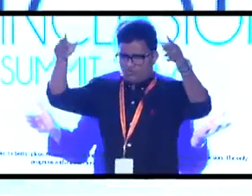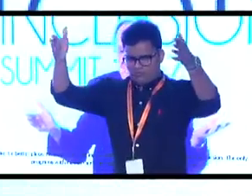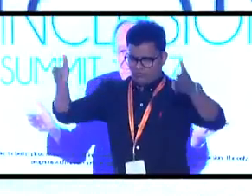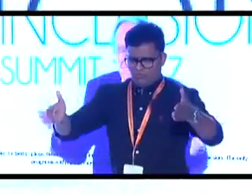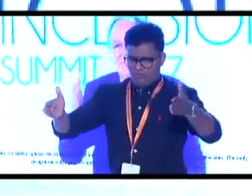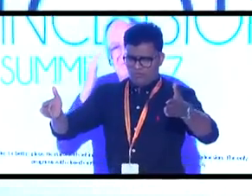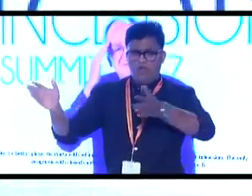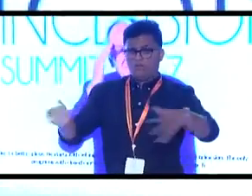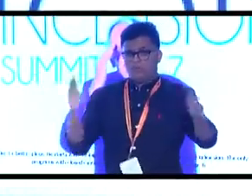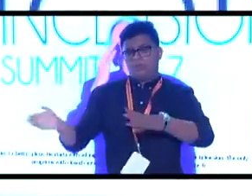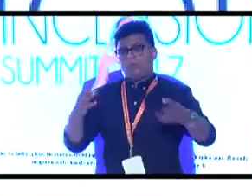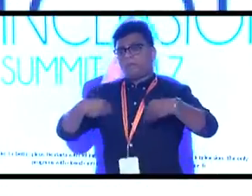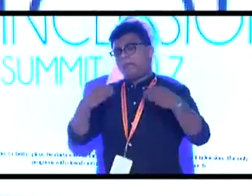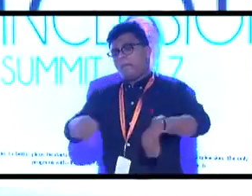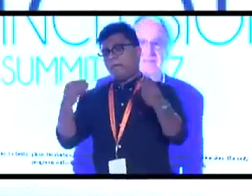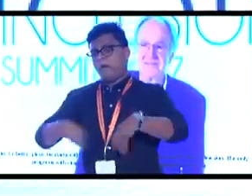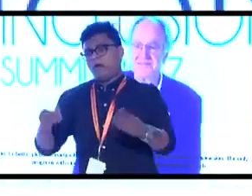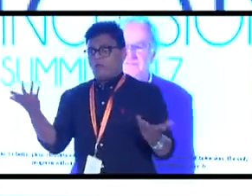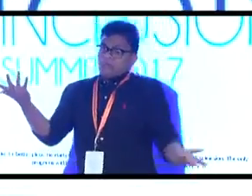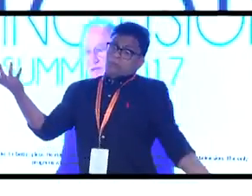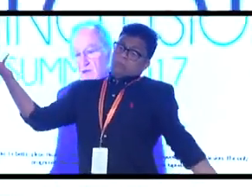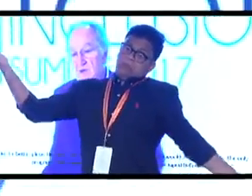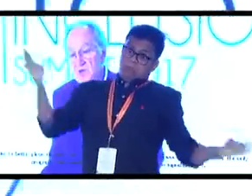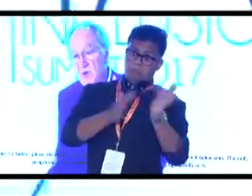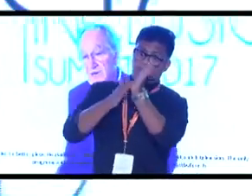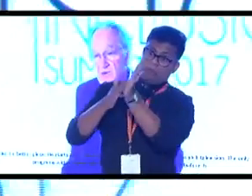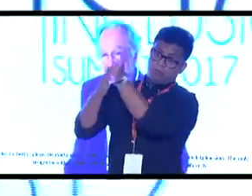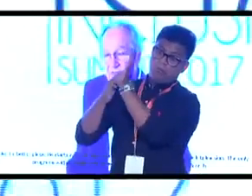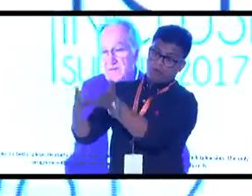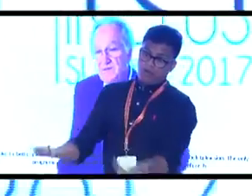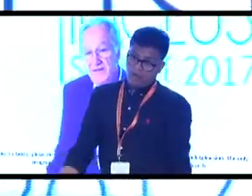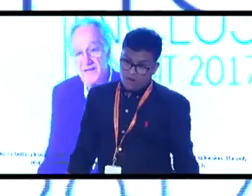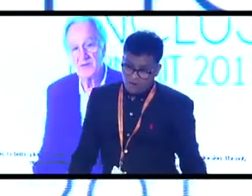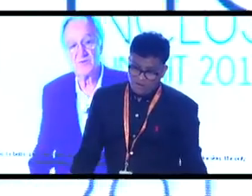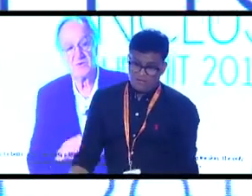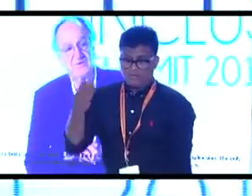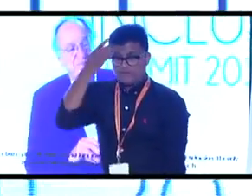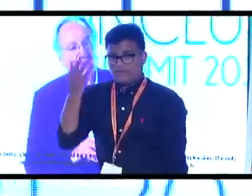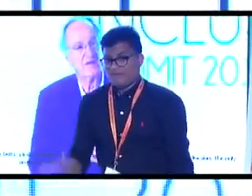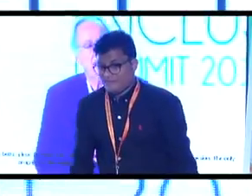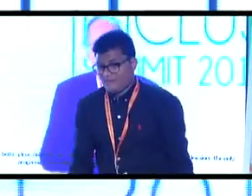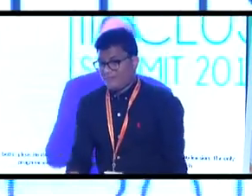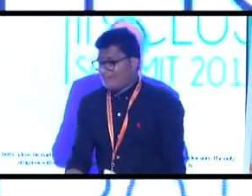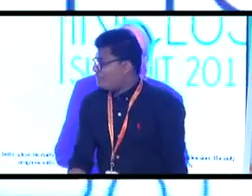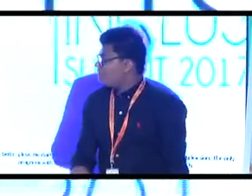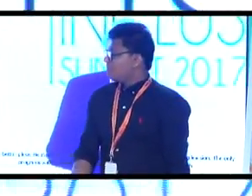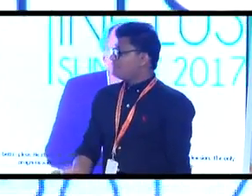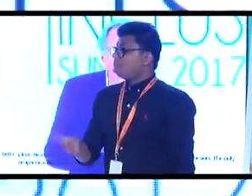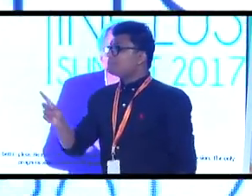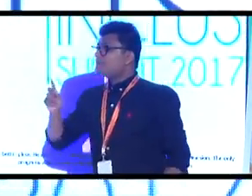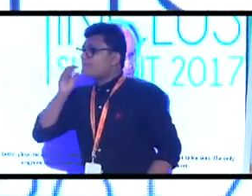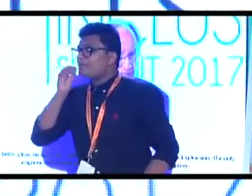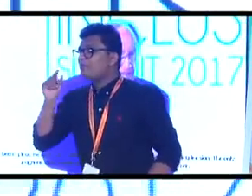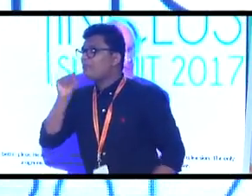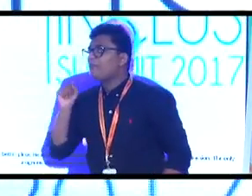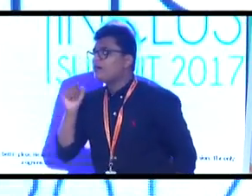pennies. So I thought about this. So I introduced a bill that I got through that mandated